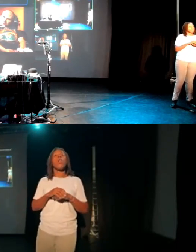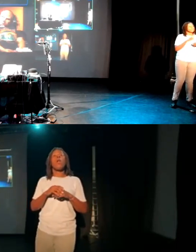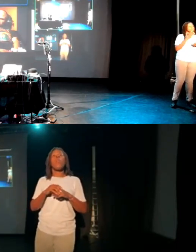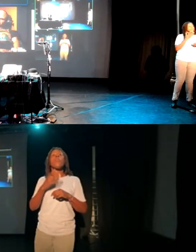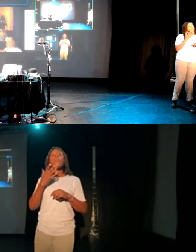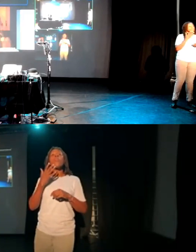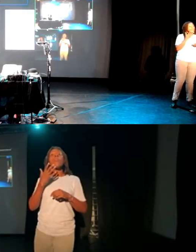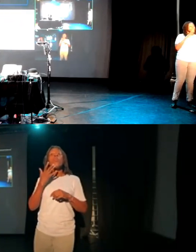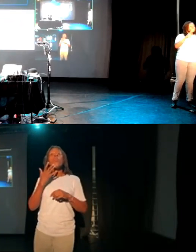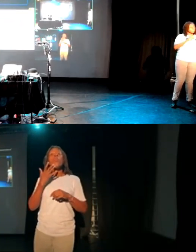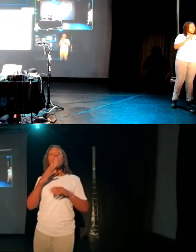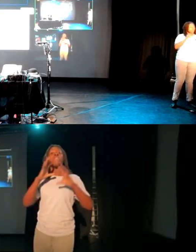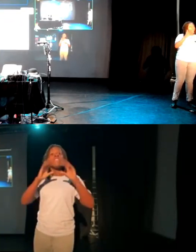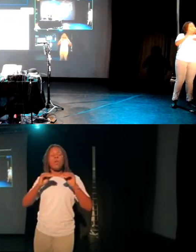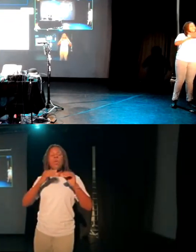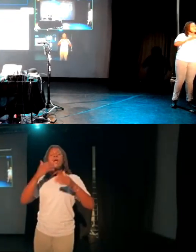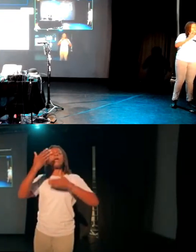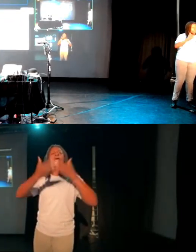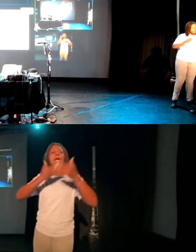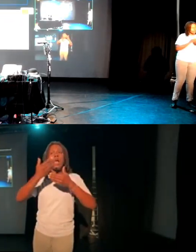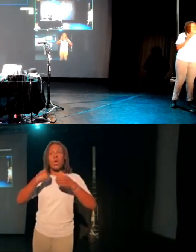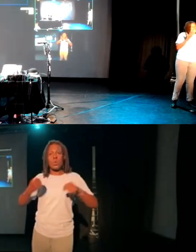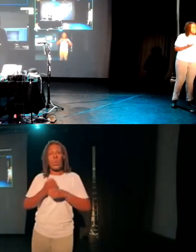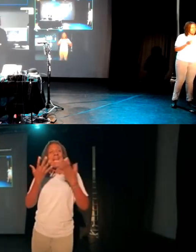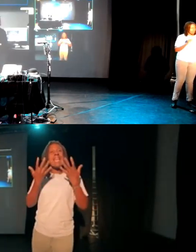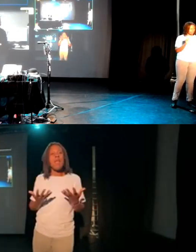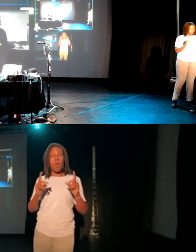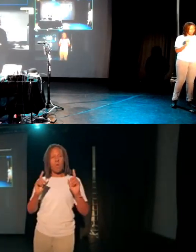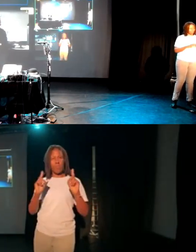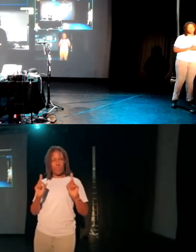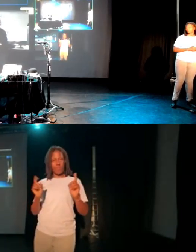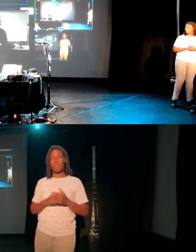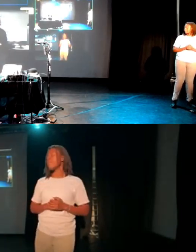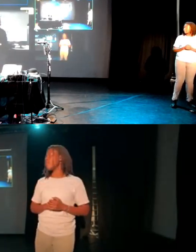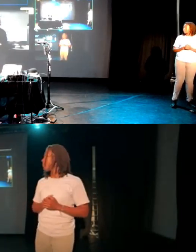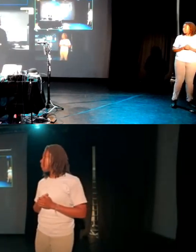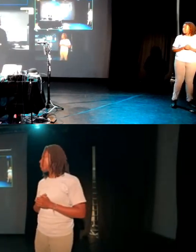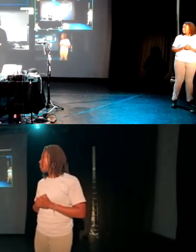the moment. Now, is that video going to work? There we go.